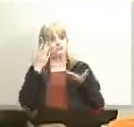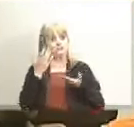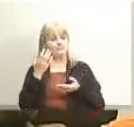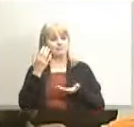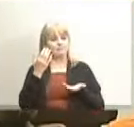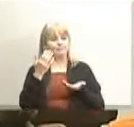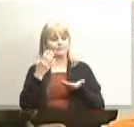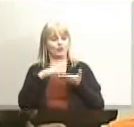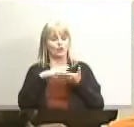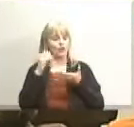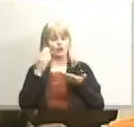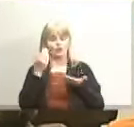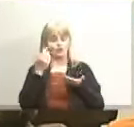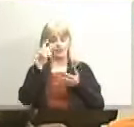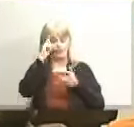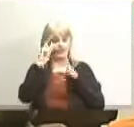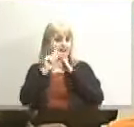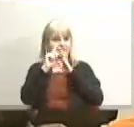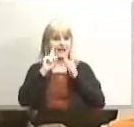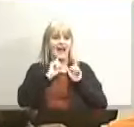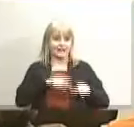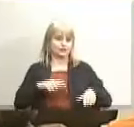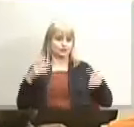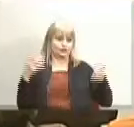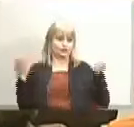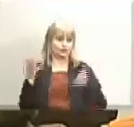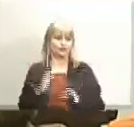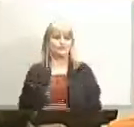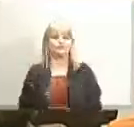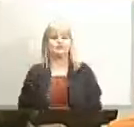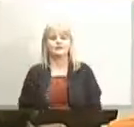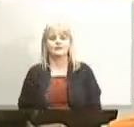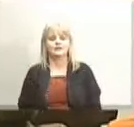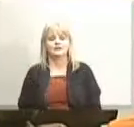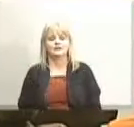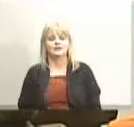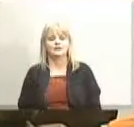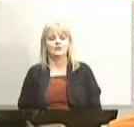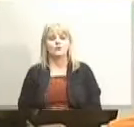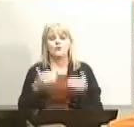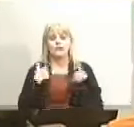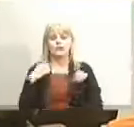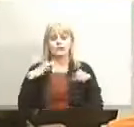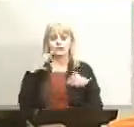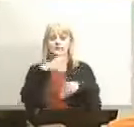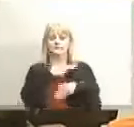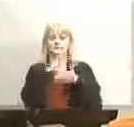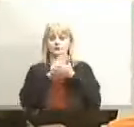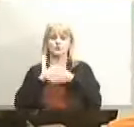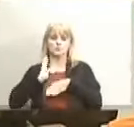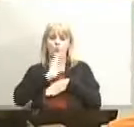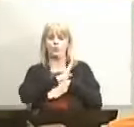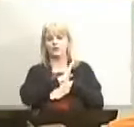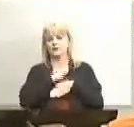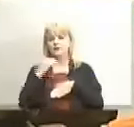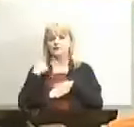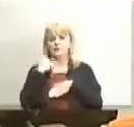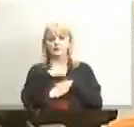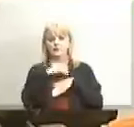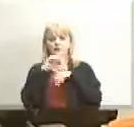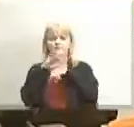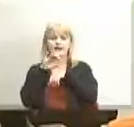great meeting with um commissioner pruett we had our commissioner's school board member advisory council meeting